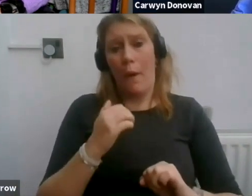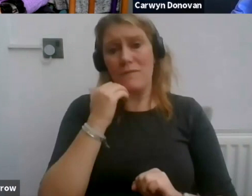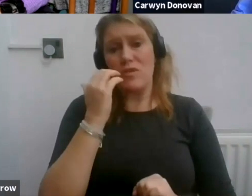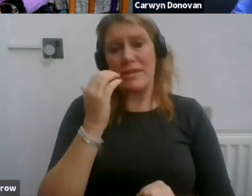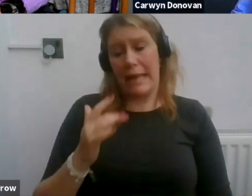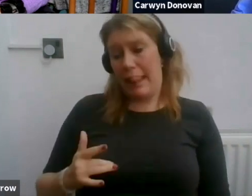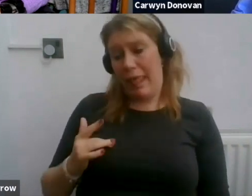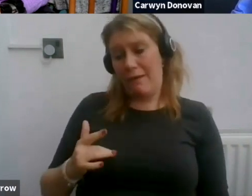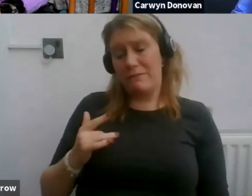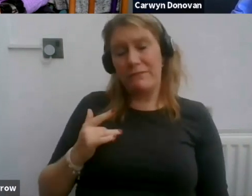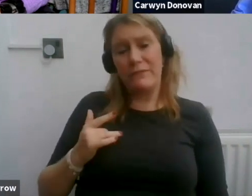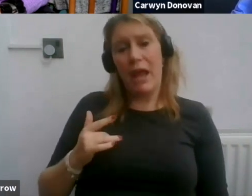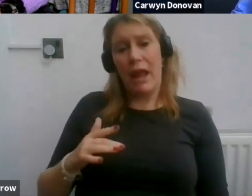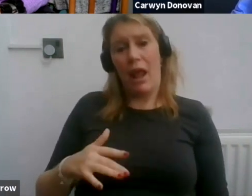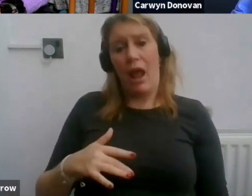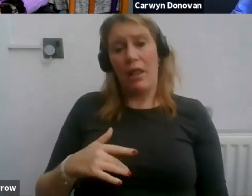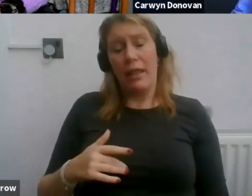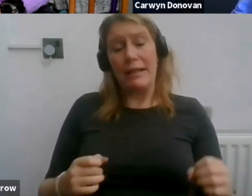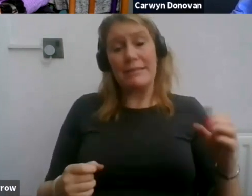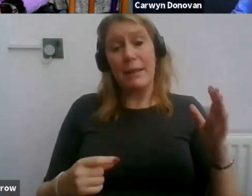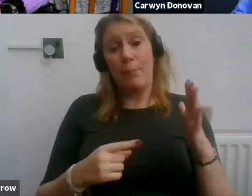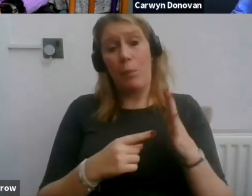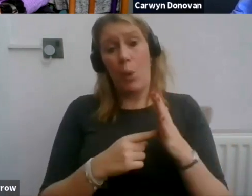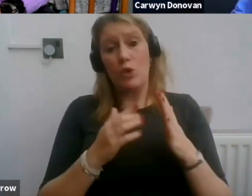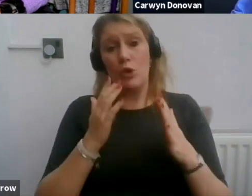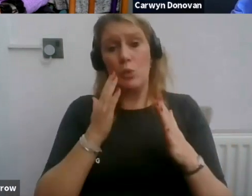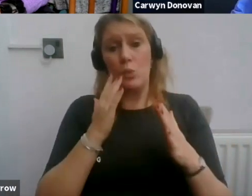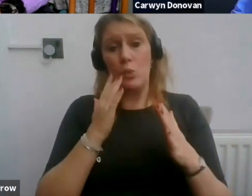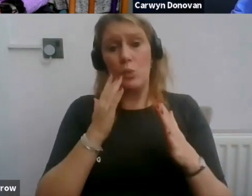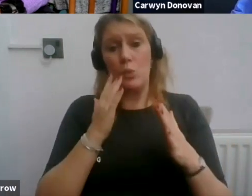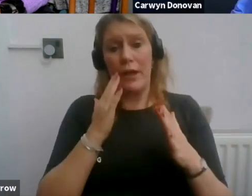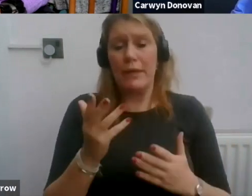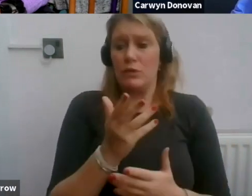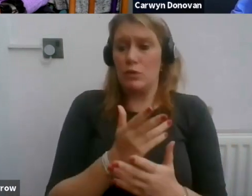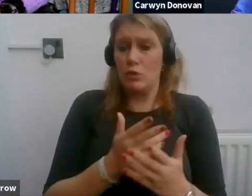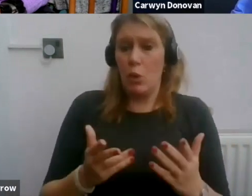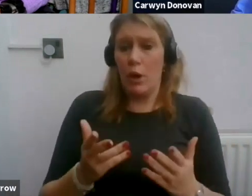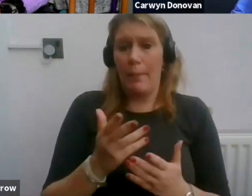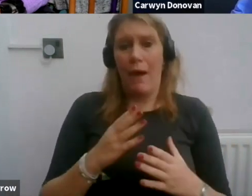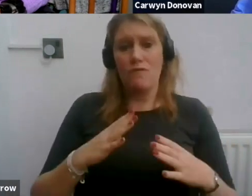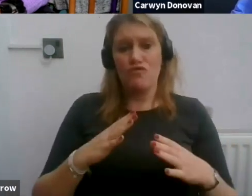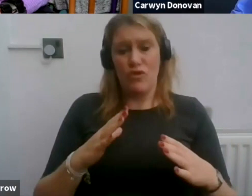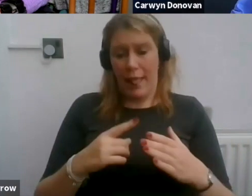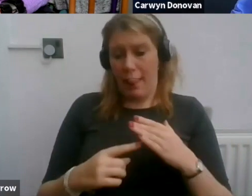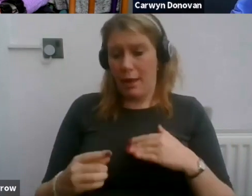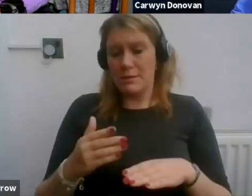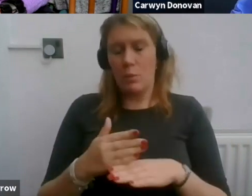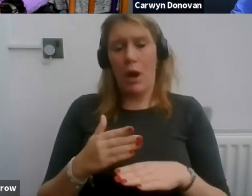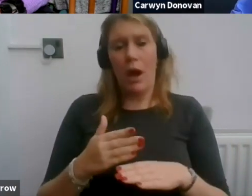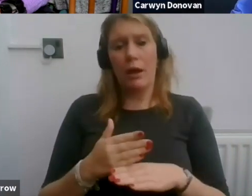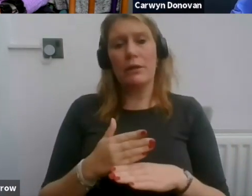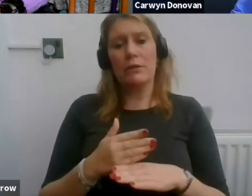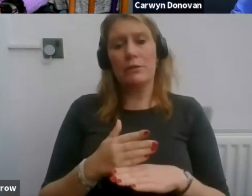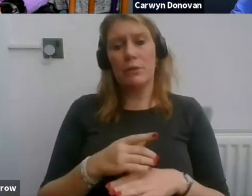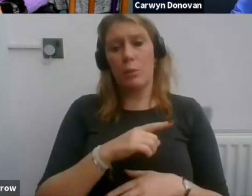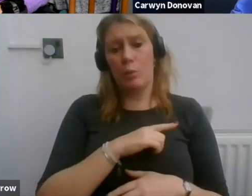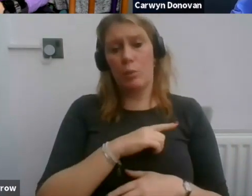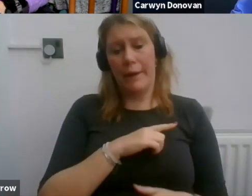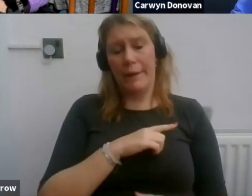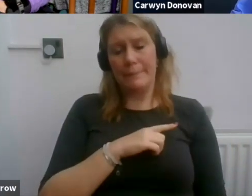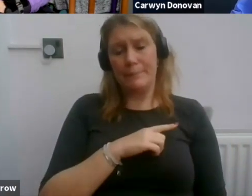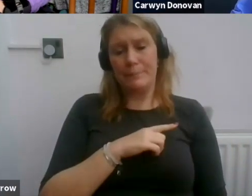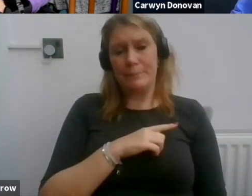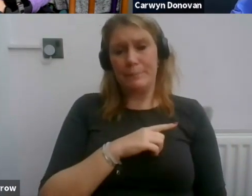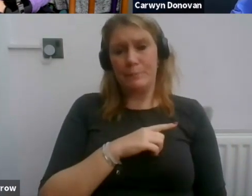think that's critically important when we talk about a freelance work, because we cannot